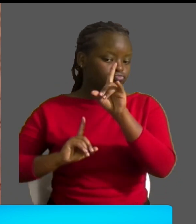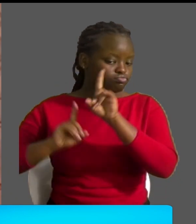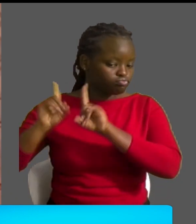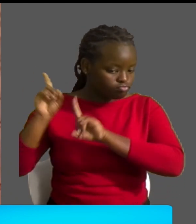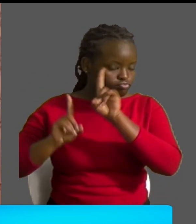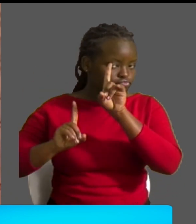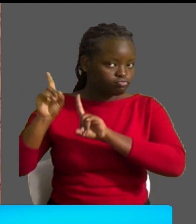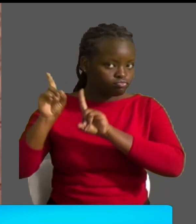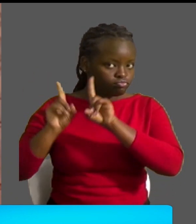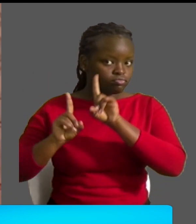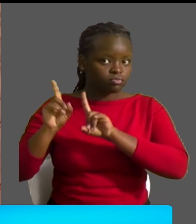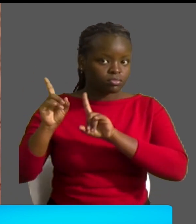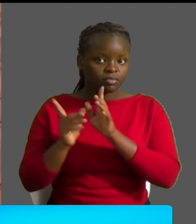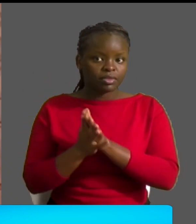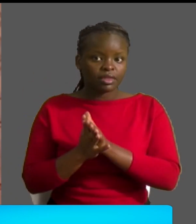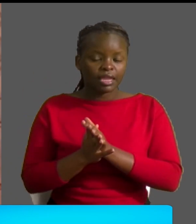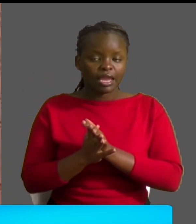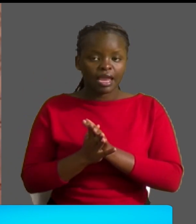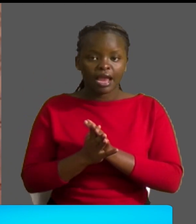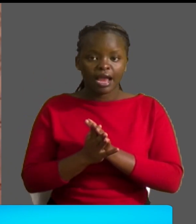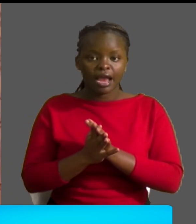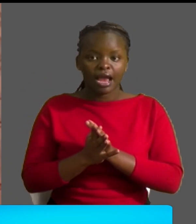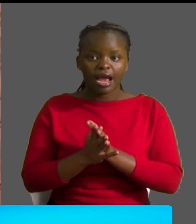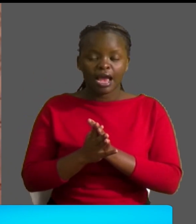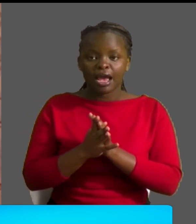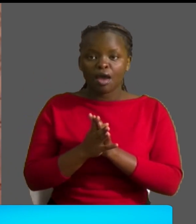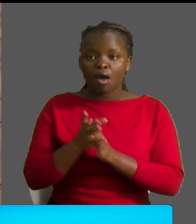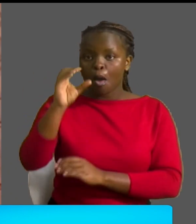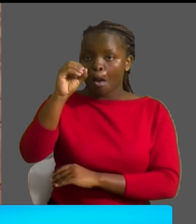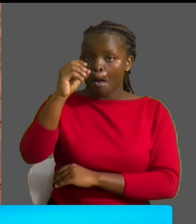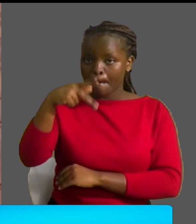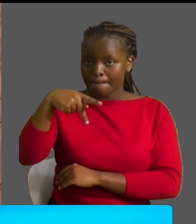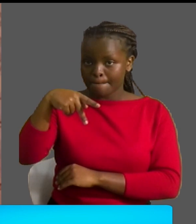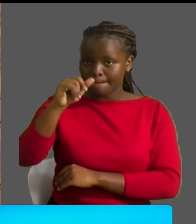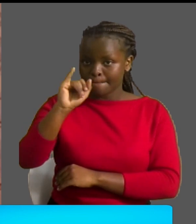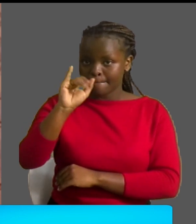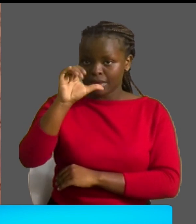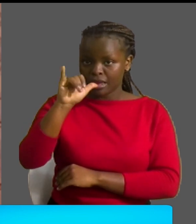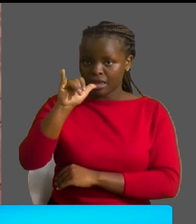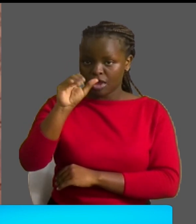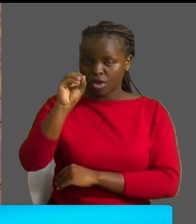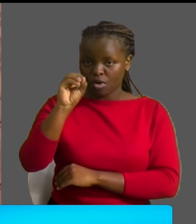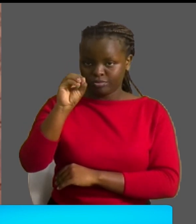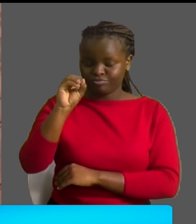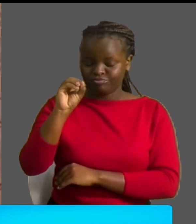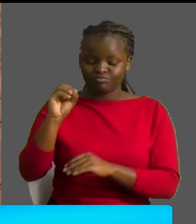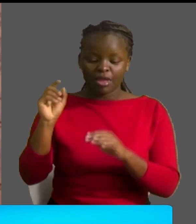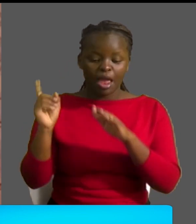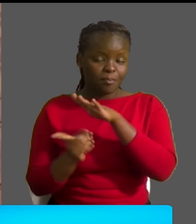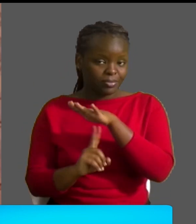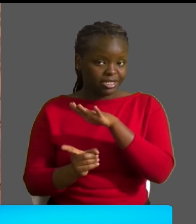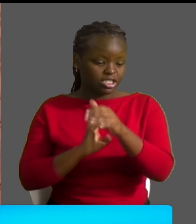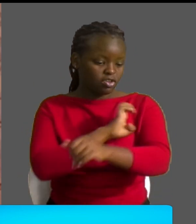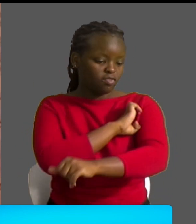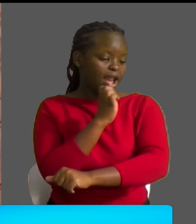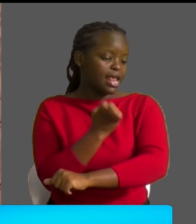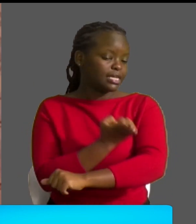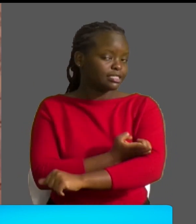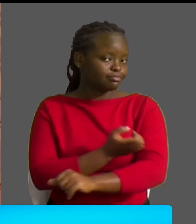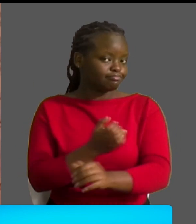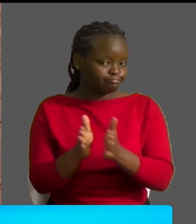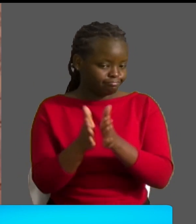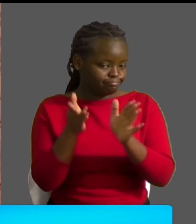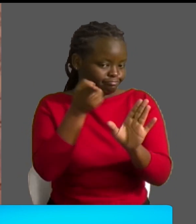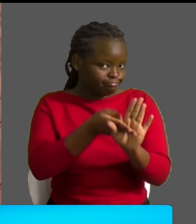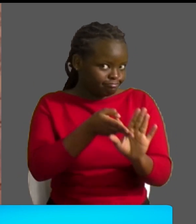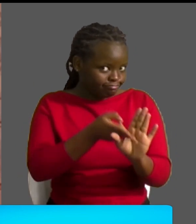Opeo Wandae, Ministry of Energy and Petroleum. The Honourable